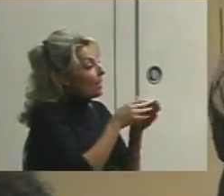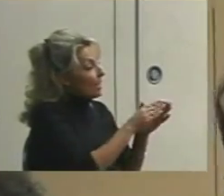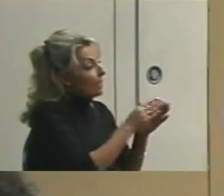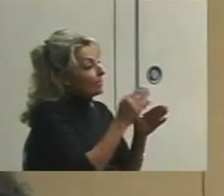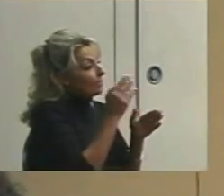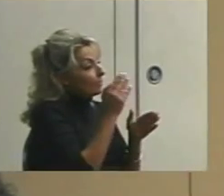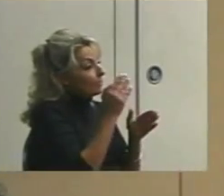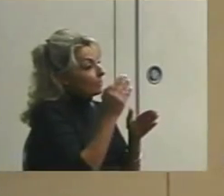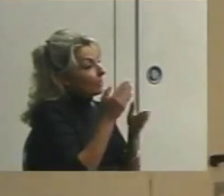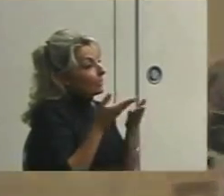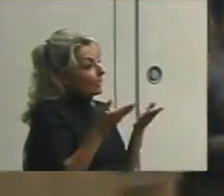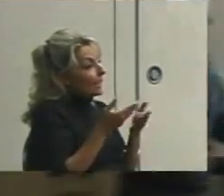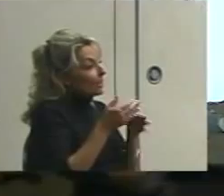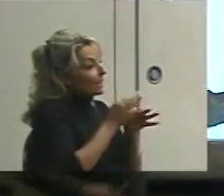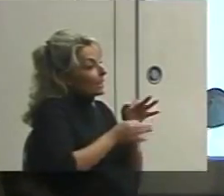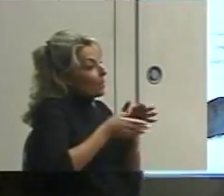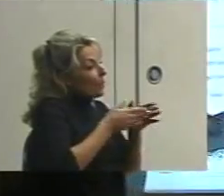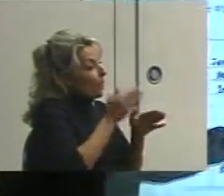you put it on paper.